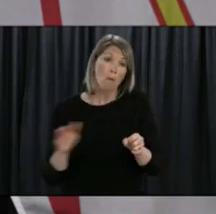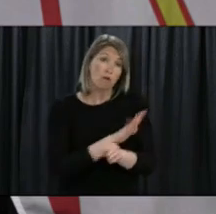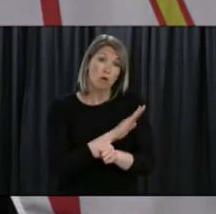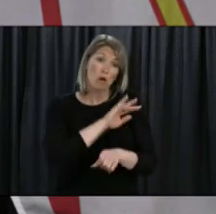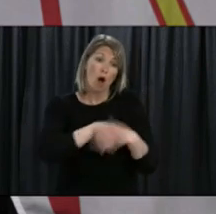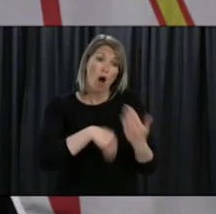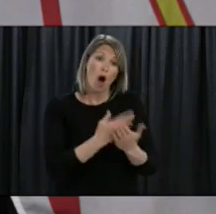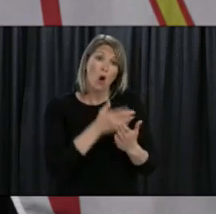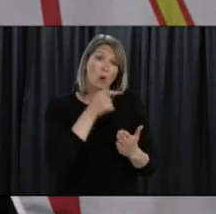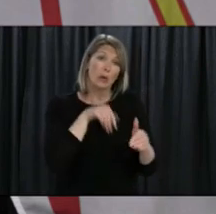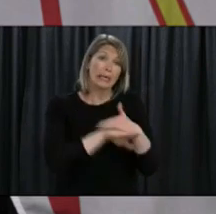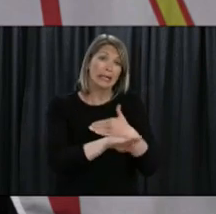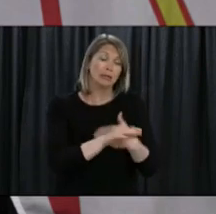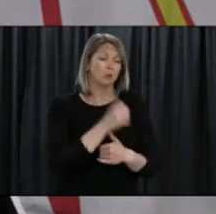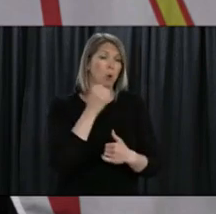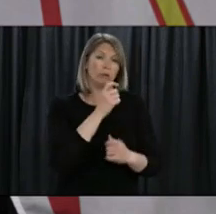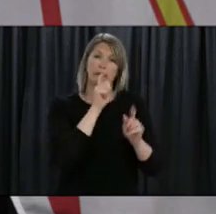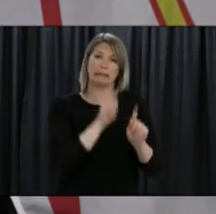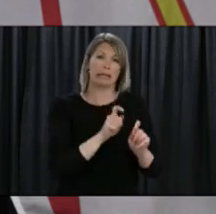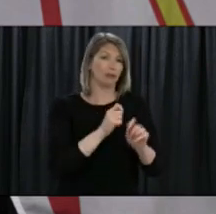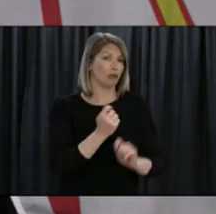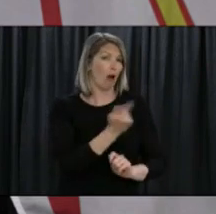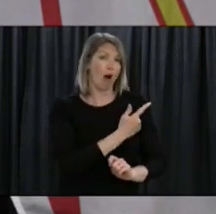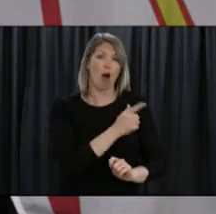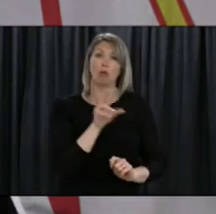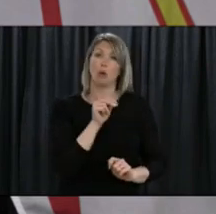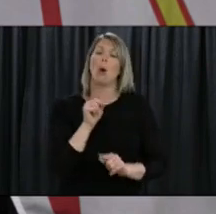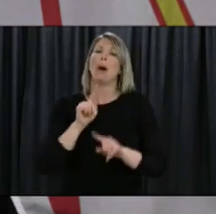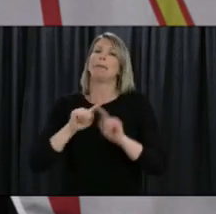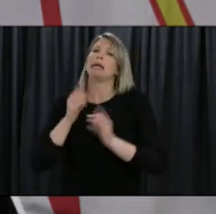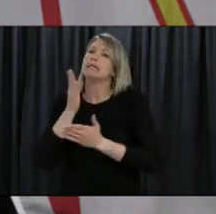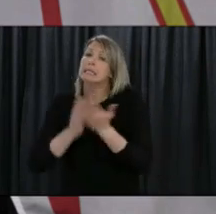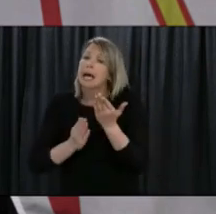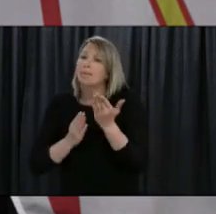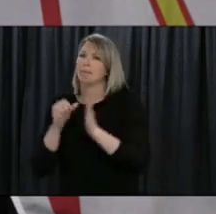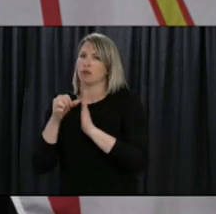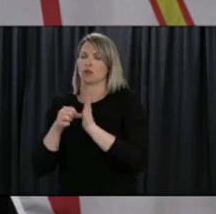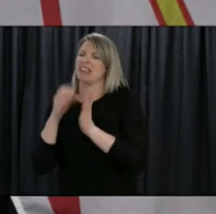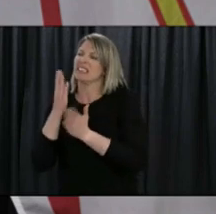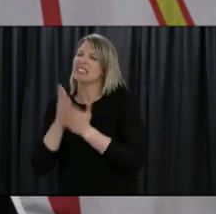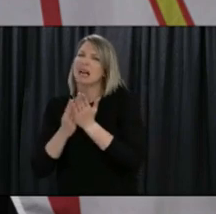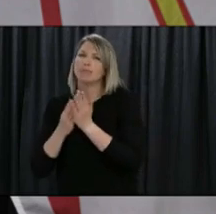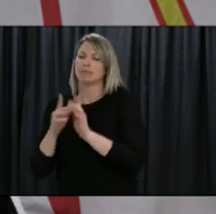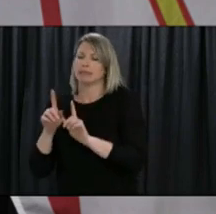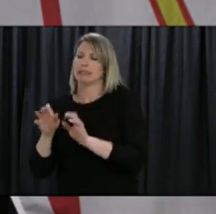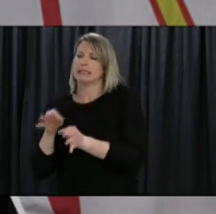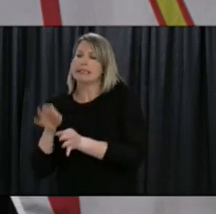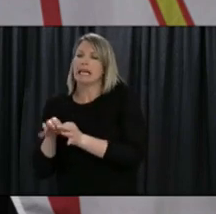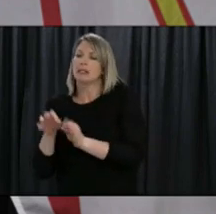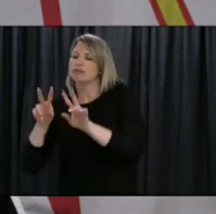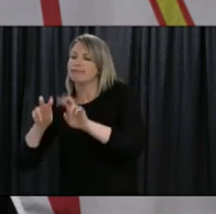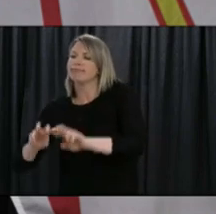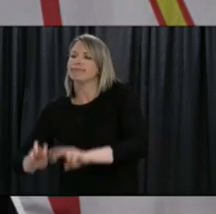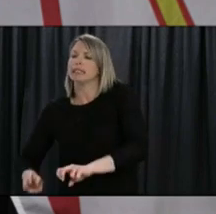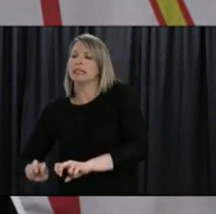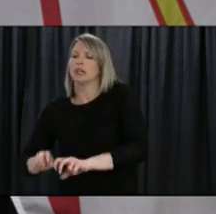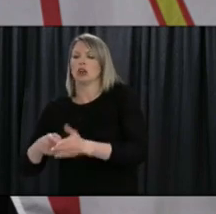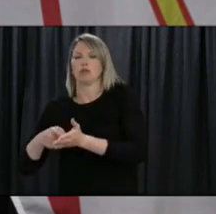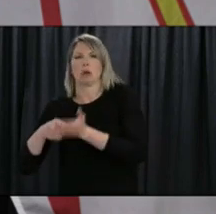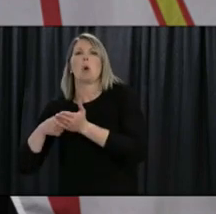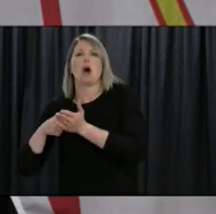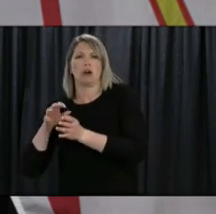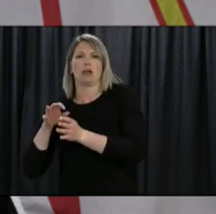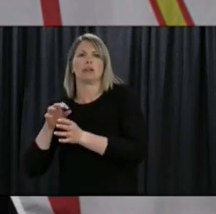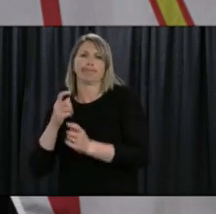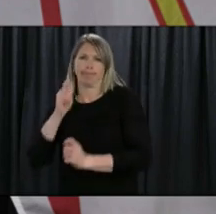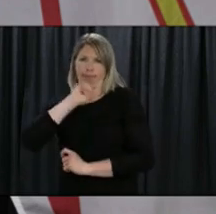we are always looking when we we've talked about testing previously we talk about looking at vulnerable populations with regard to